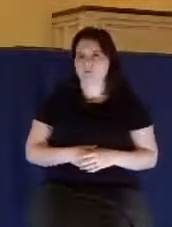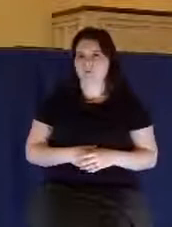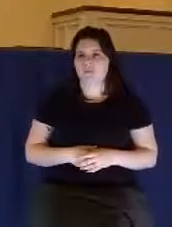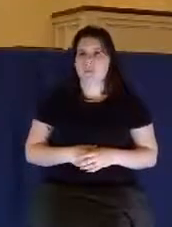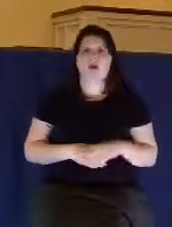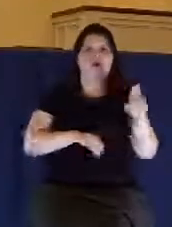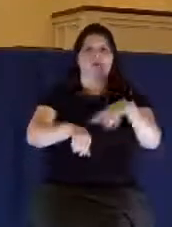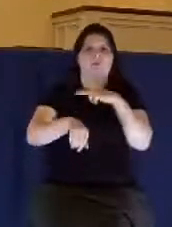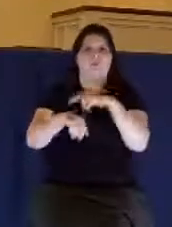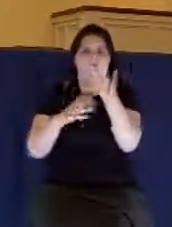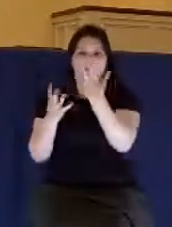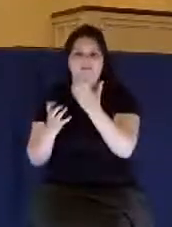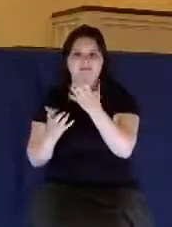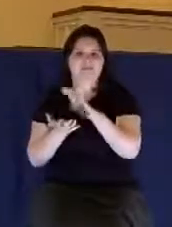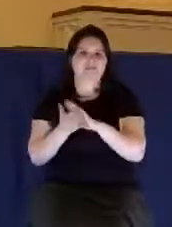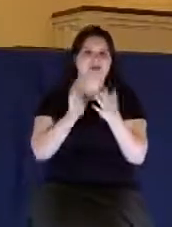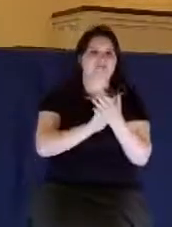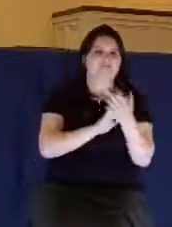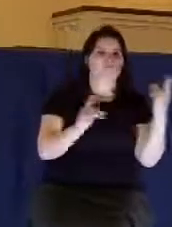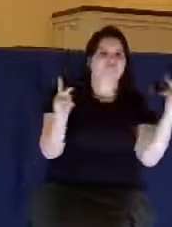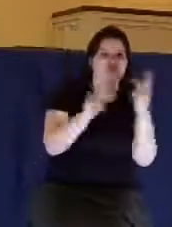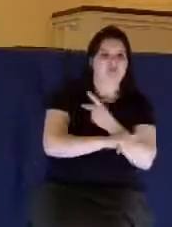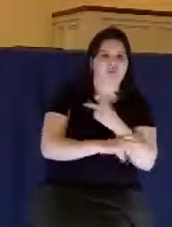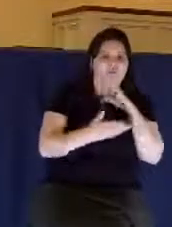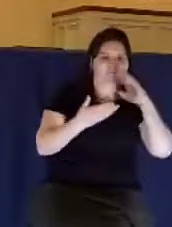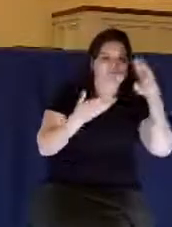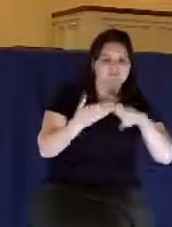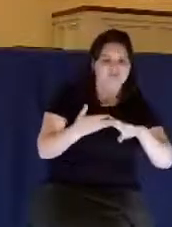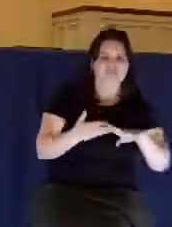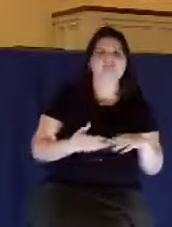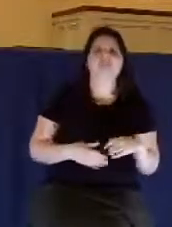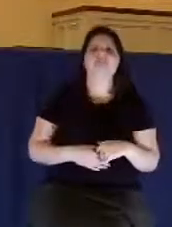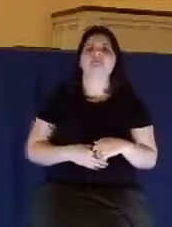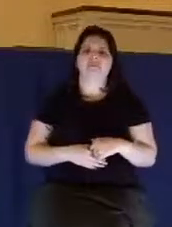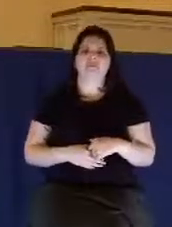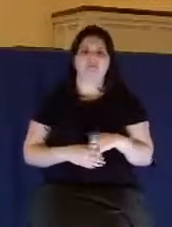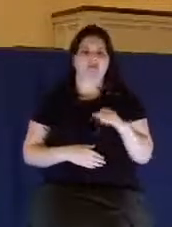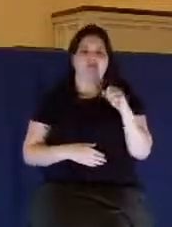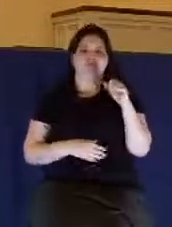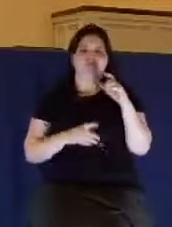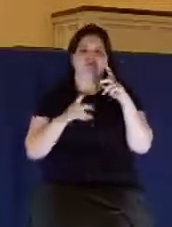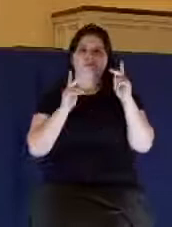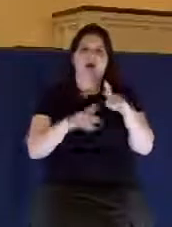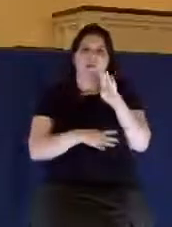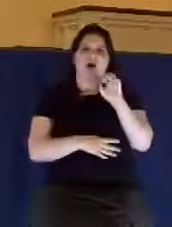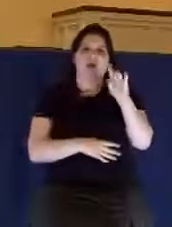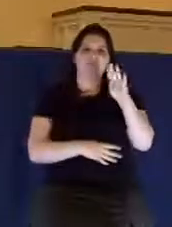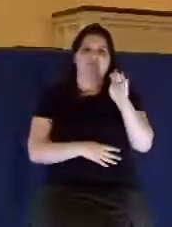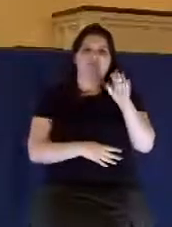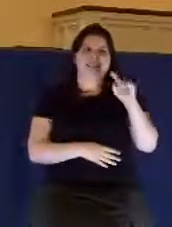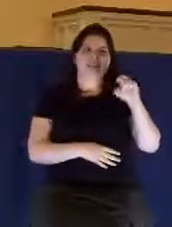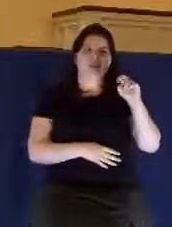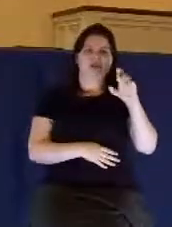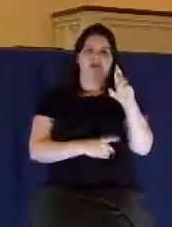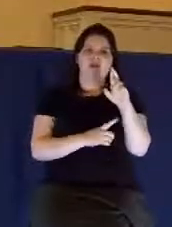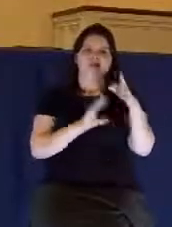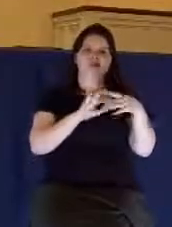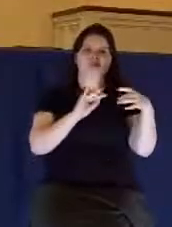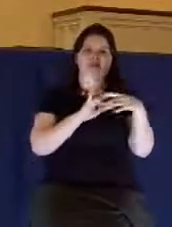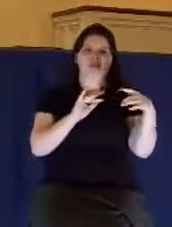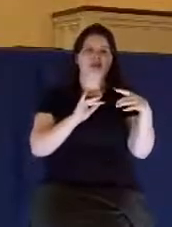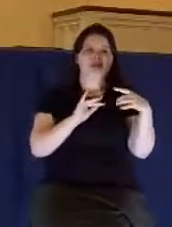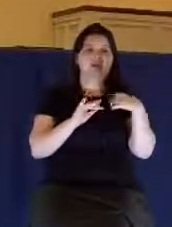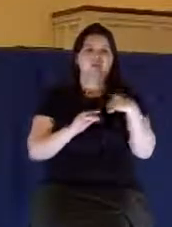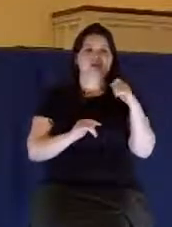And this doesn't happen overnight. I think it was Bob Jones Sr. who said, Behind every tragedy of human failure, there has been a